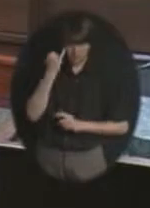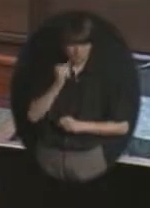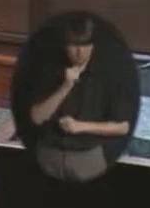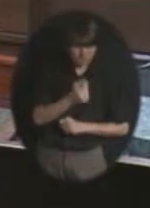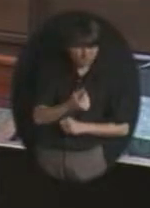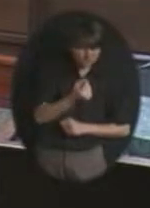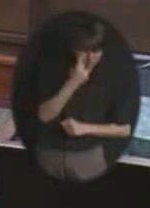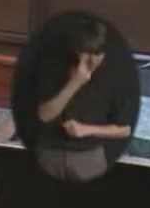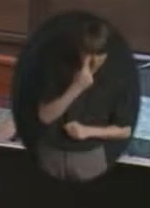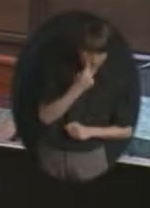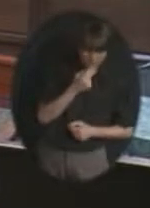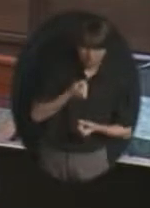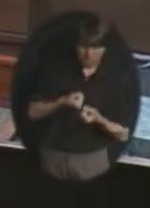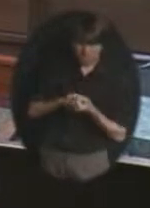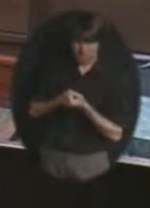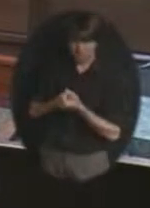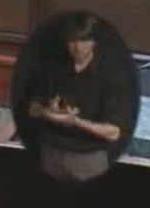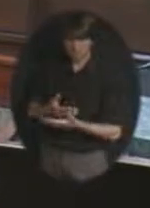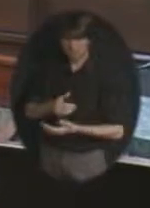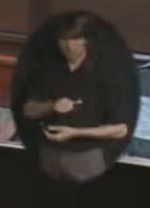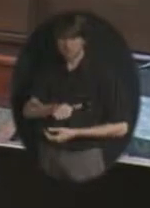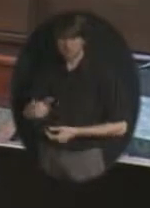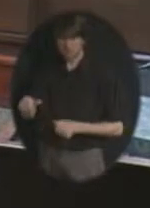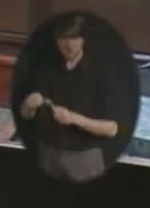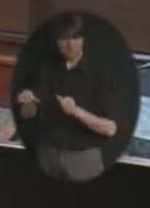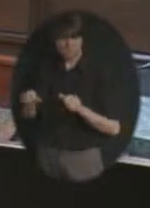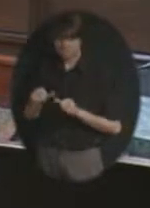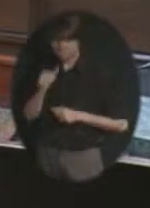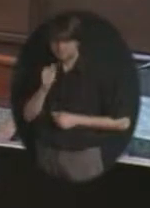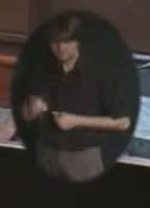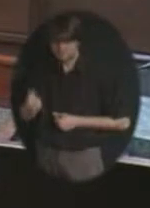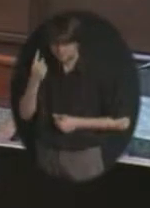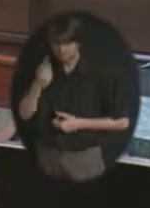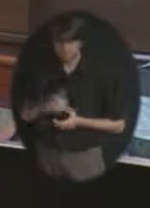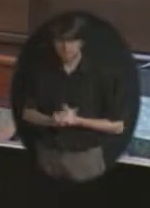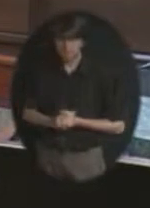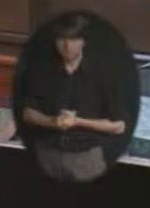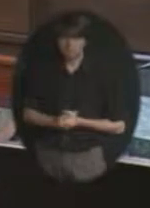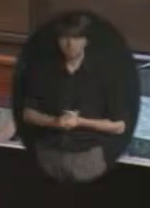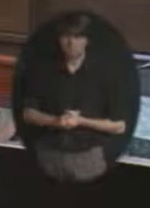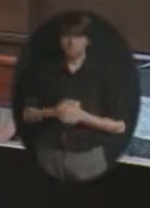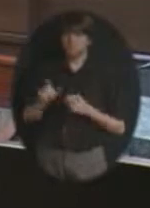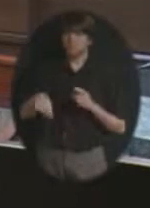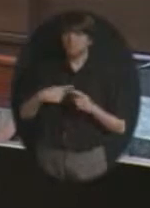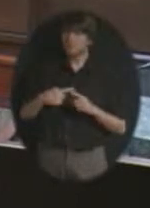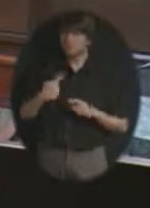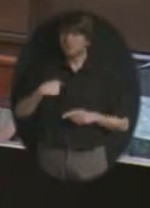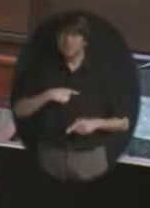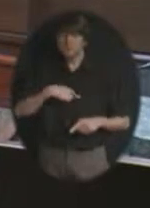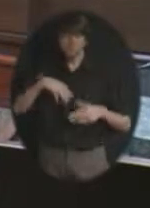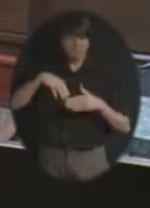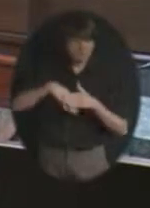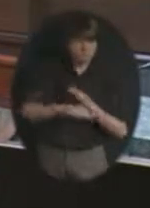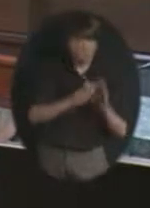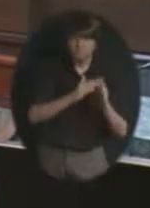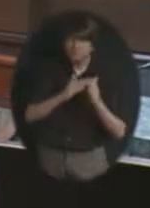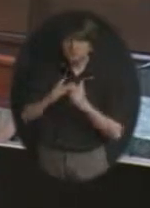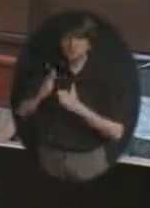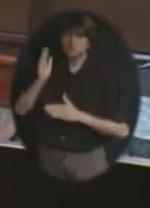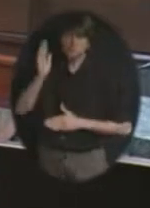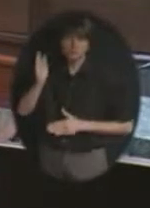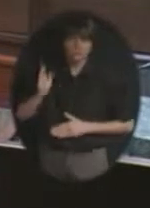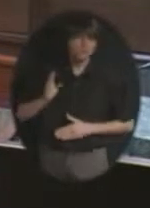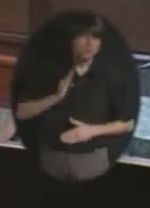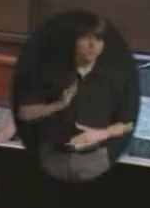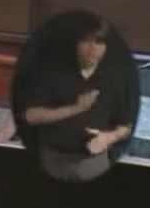as well. And I know we kind of beat our heads against the wall, because we're out there, we're talking about it. We've had the presentations at the board meetings.